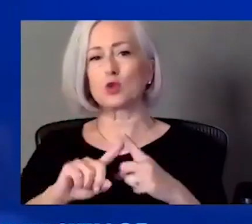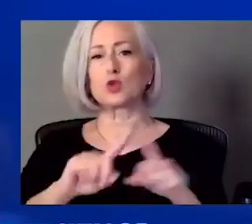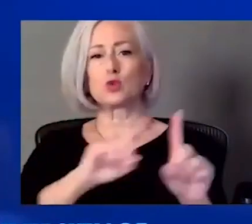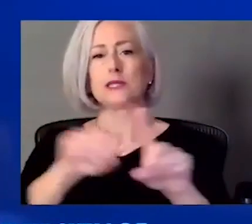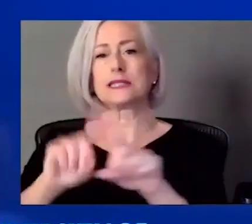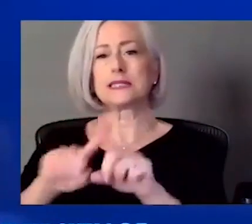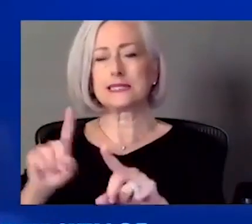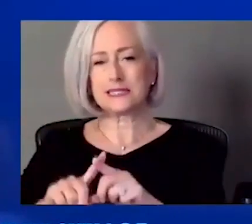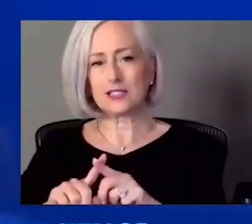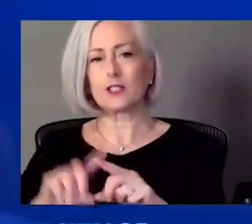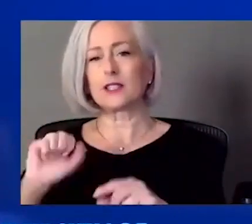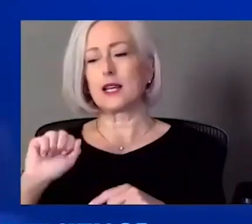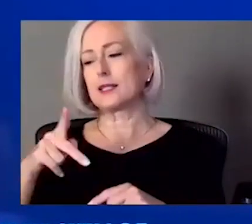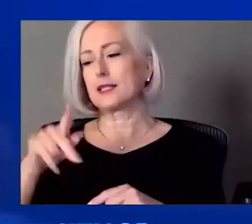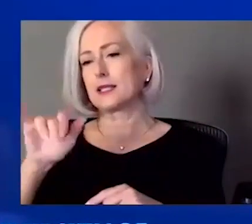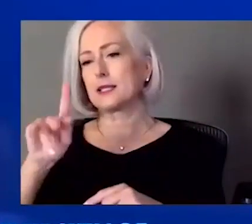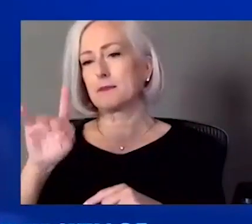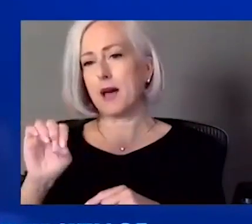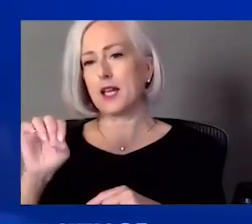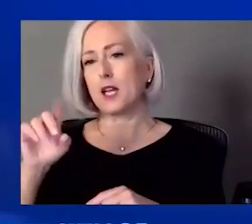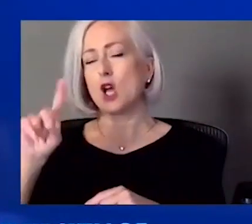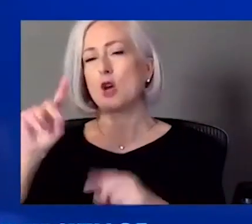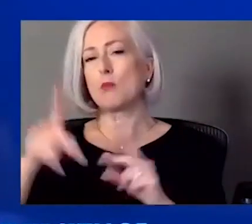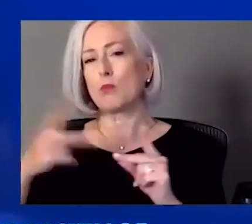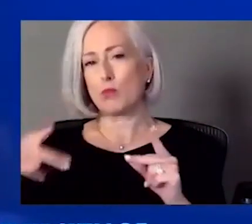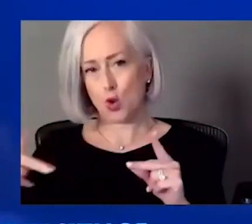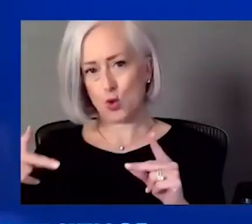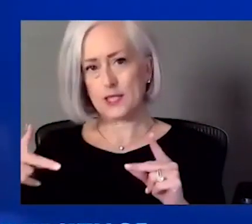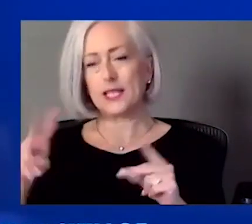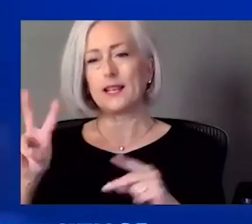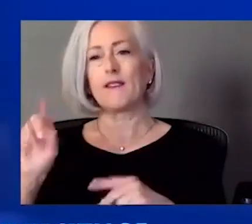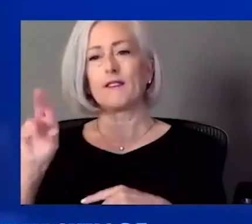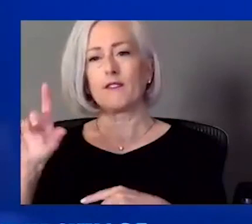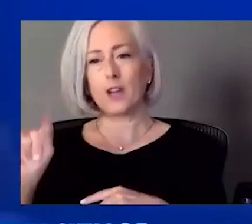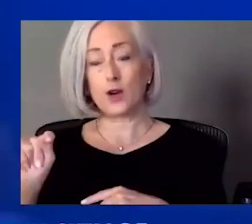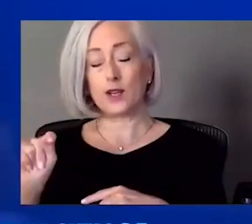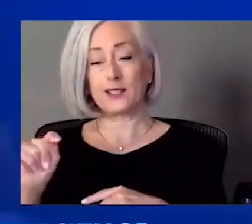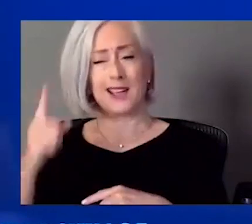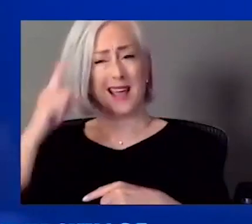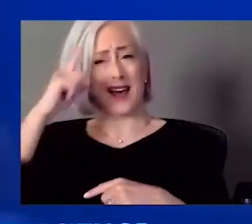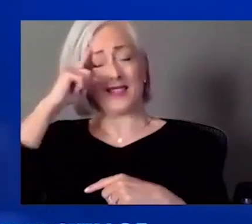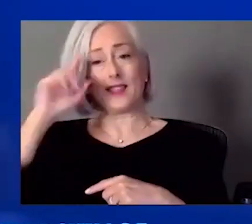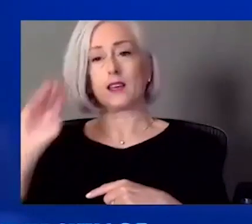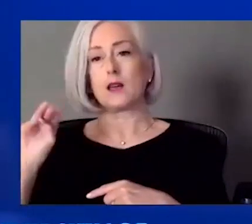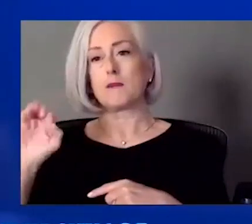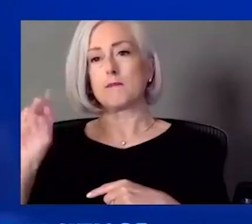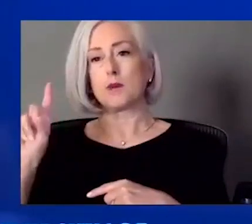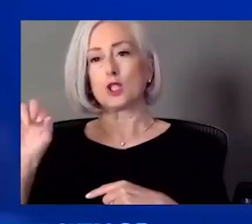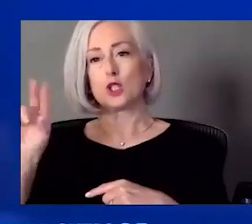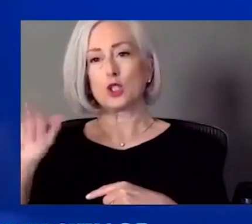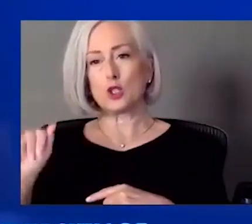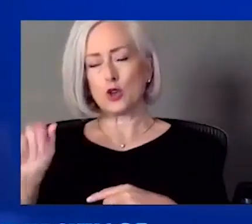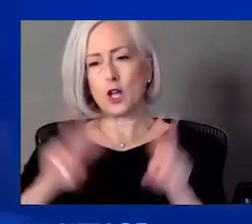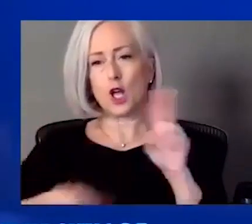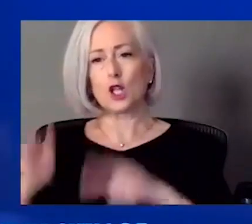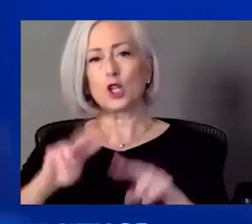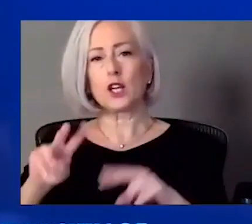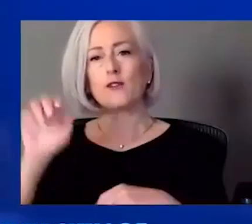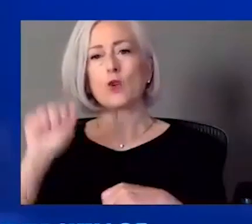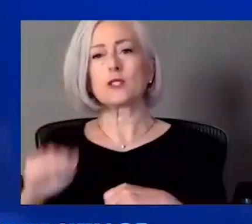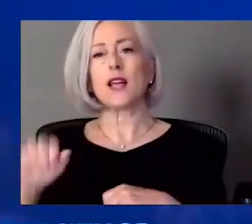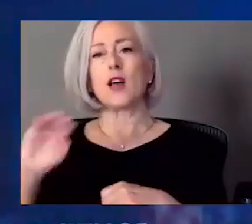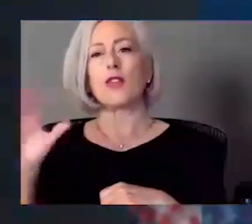pivoted to at that time. And I believe Moderna is looking at a, um, a South African variant booster or third dose right now.